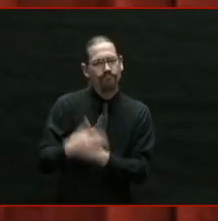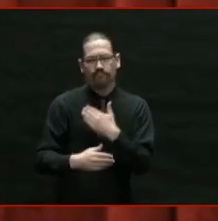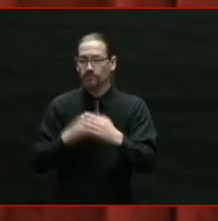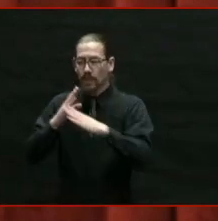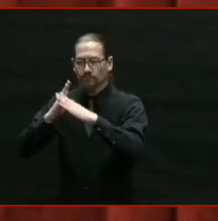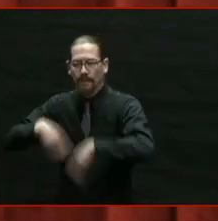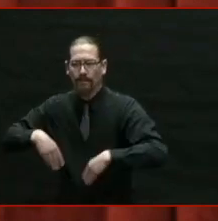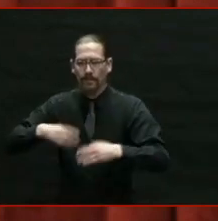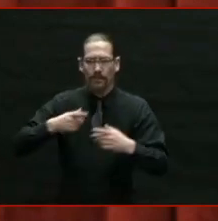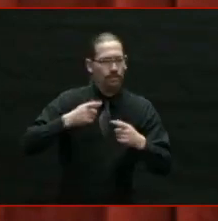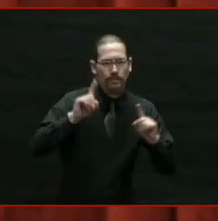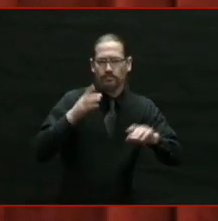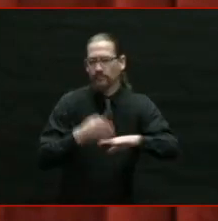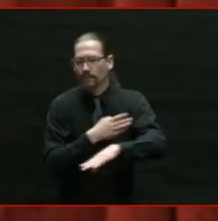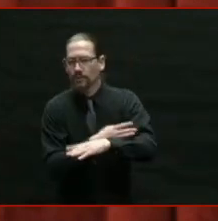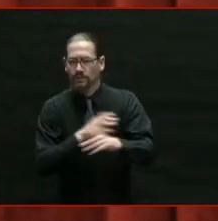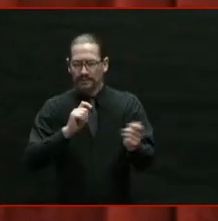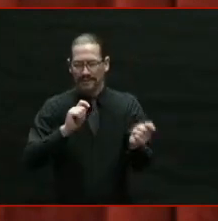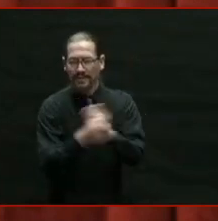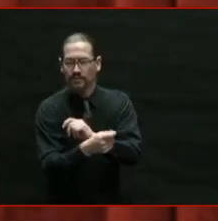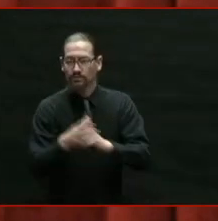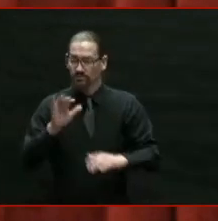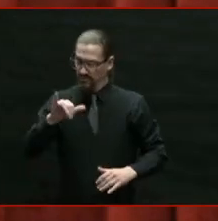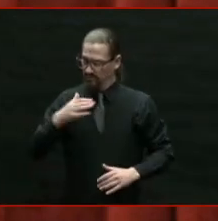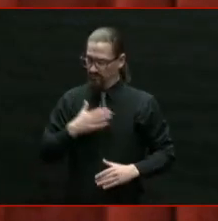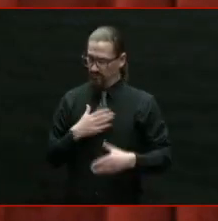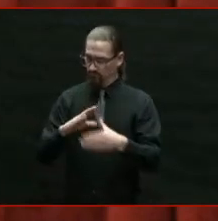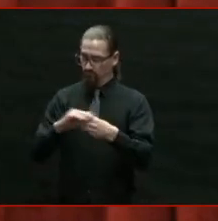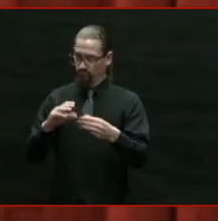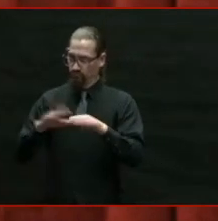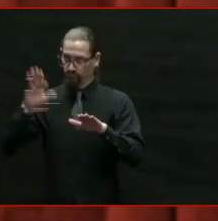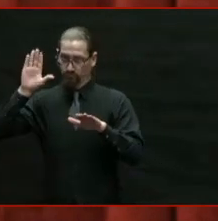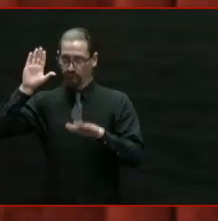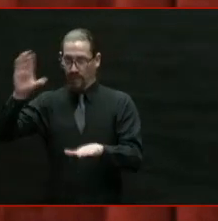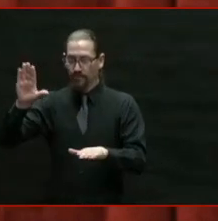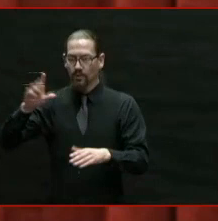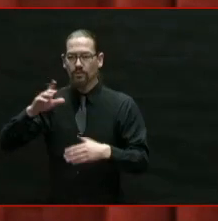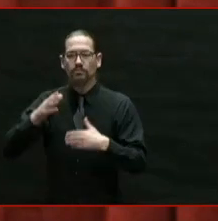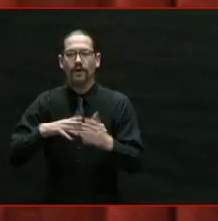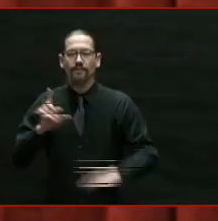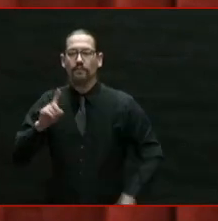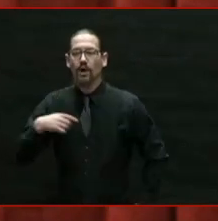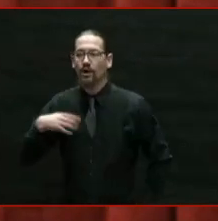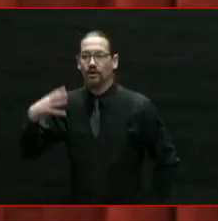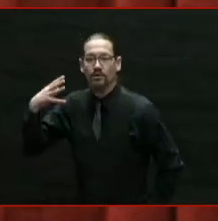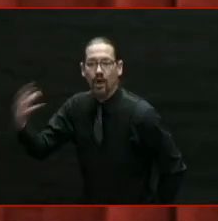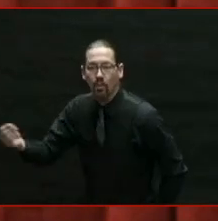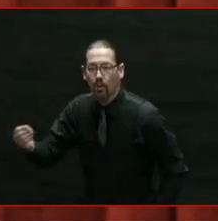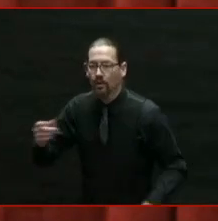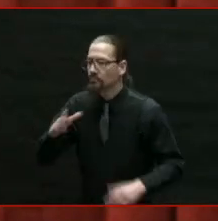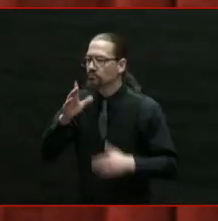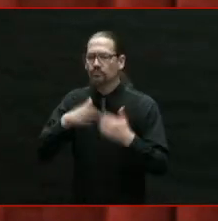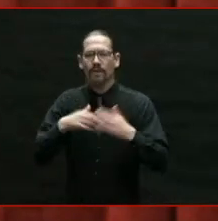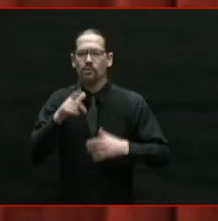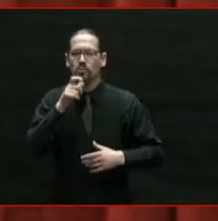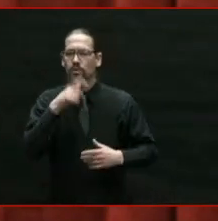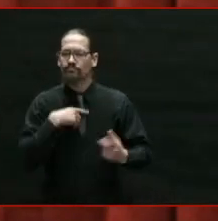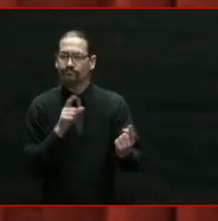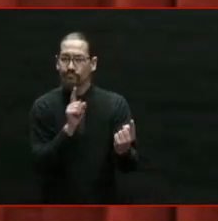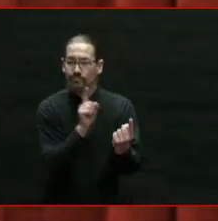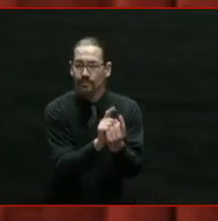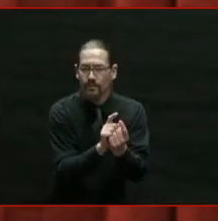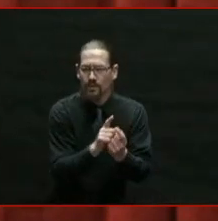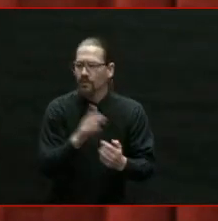I promised you I would go anywhere, talk to anyone, work with anyone